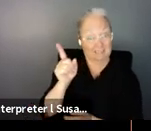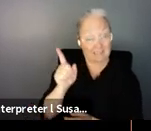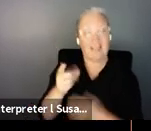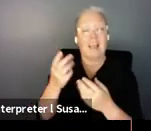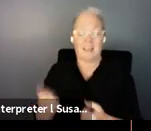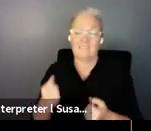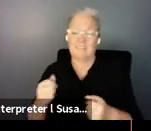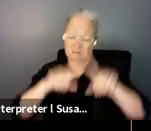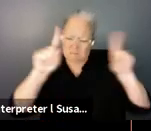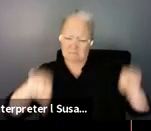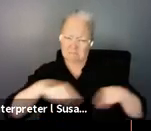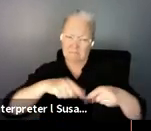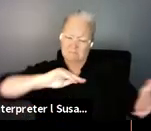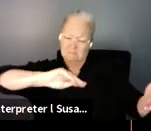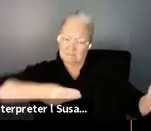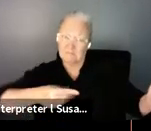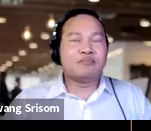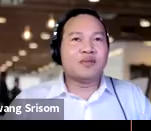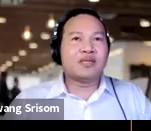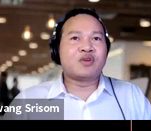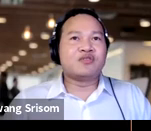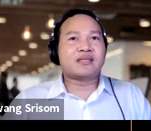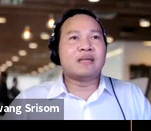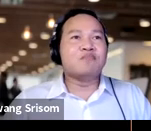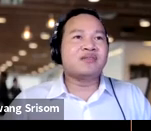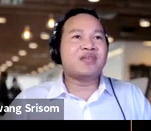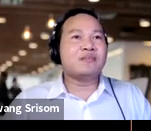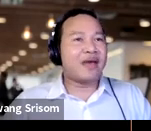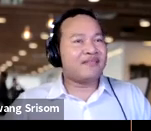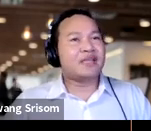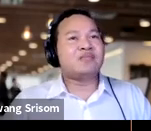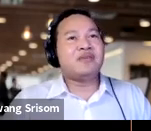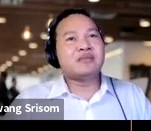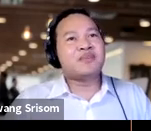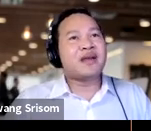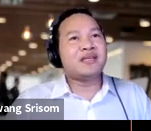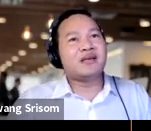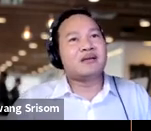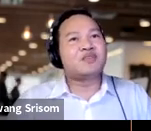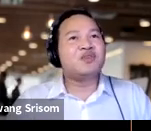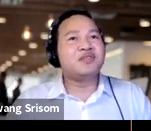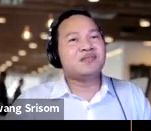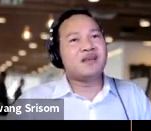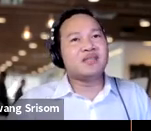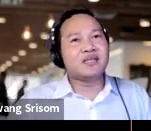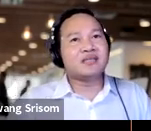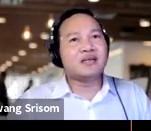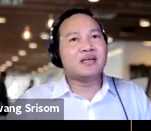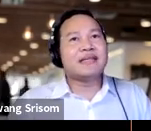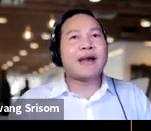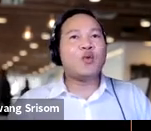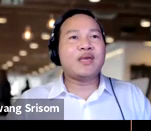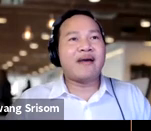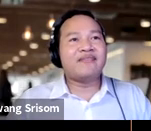hospitals that are interested uh in the in this project and most of them have experience providing community services